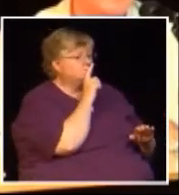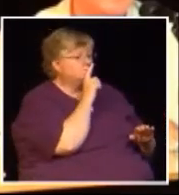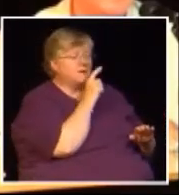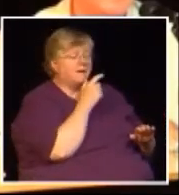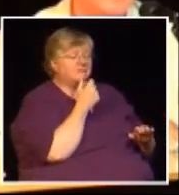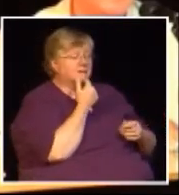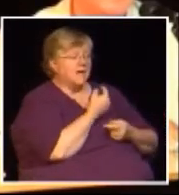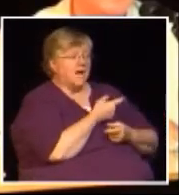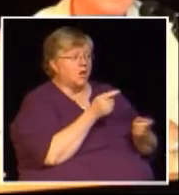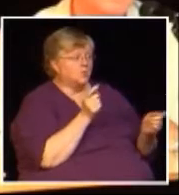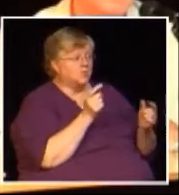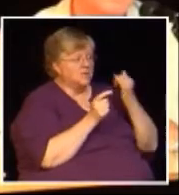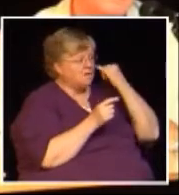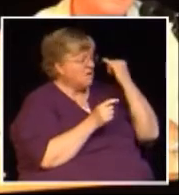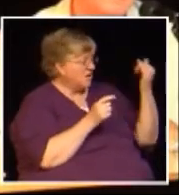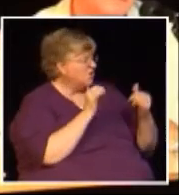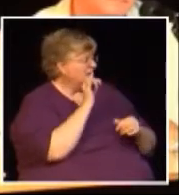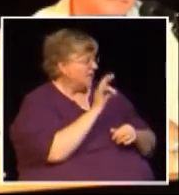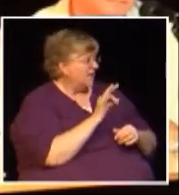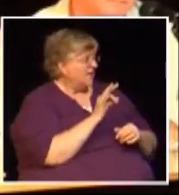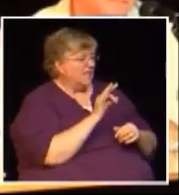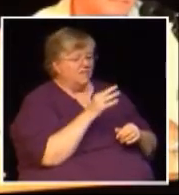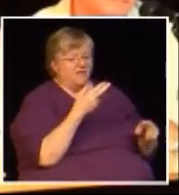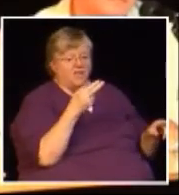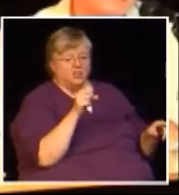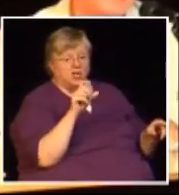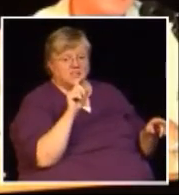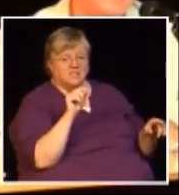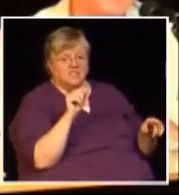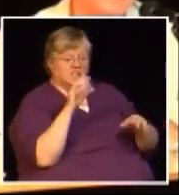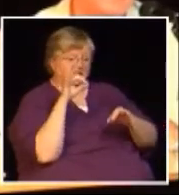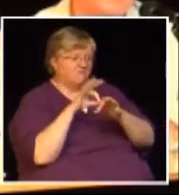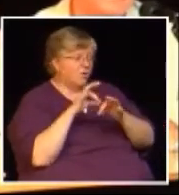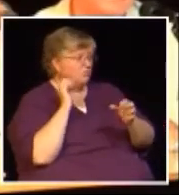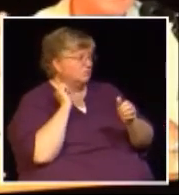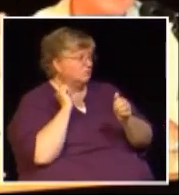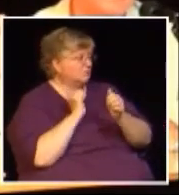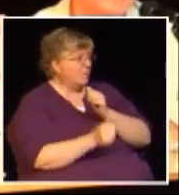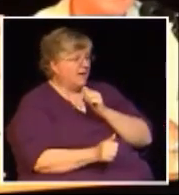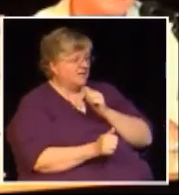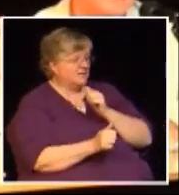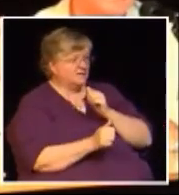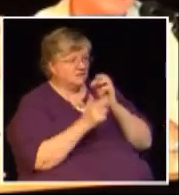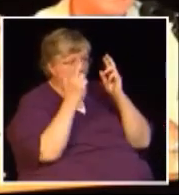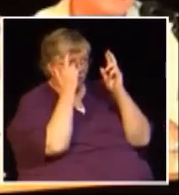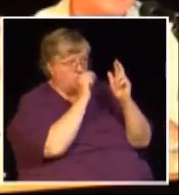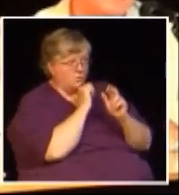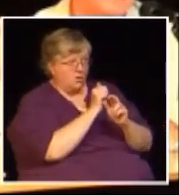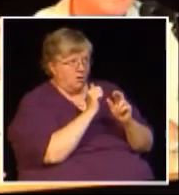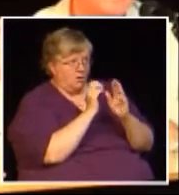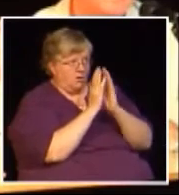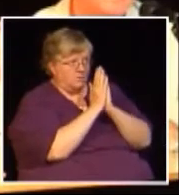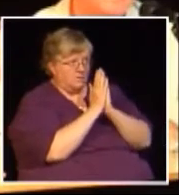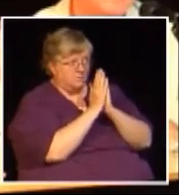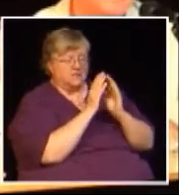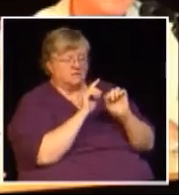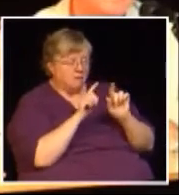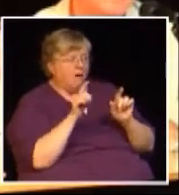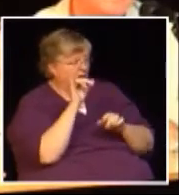they've not mentioned that and I imagine even if the HST were adopted heaven forbid